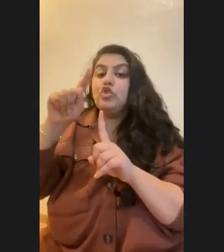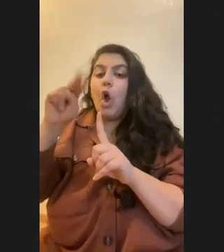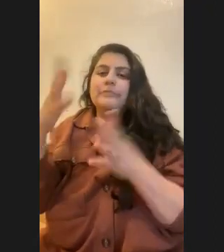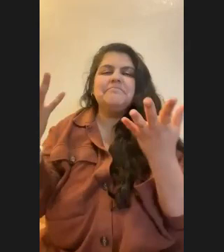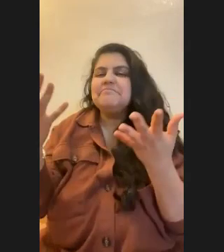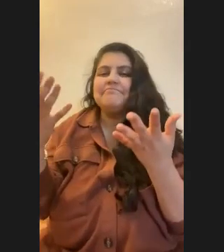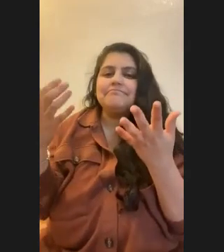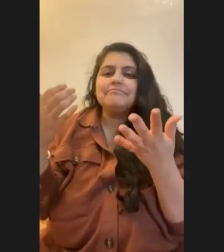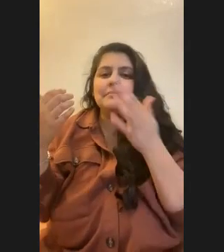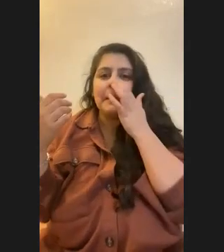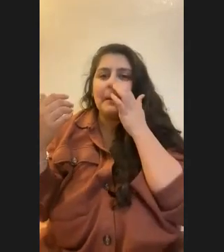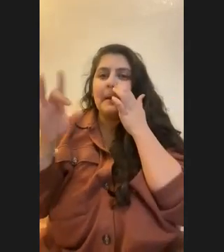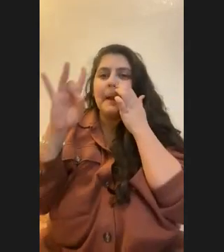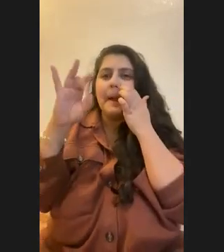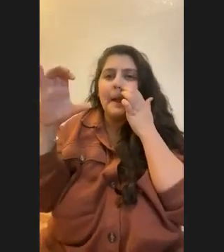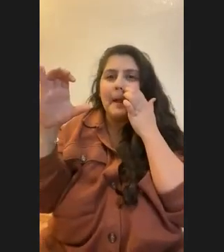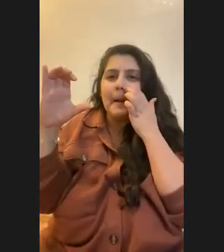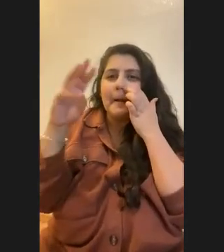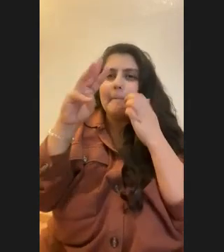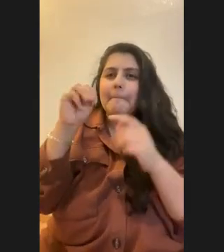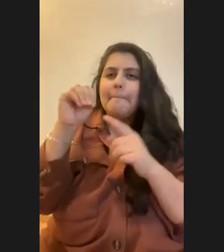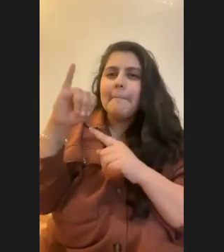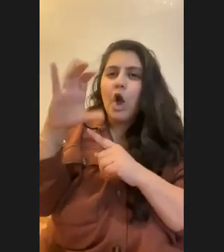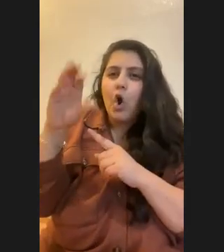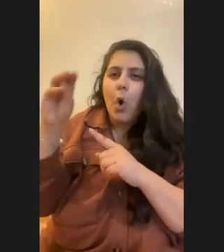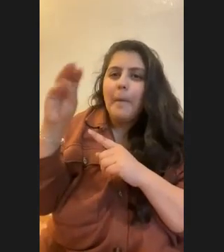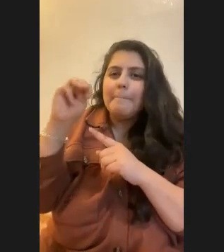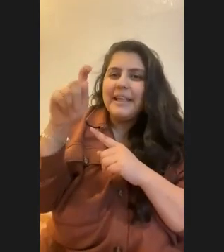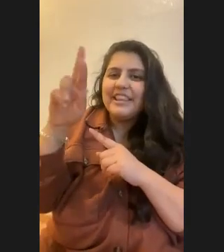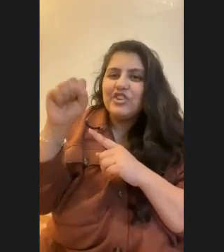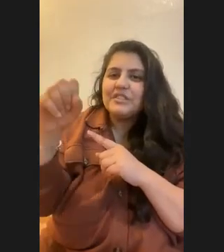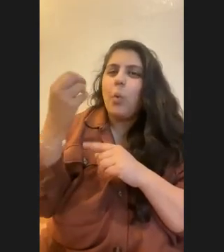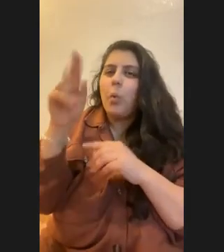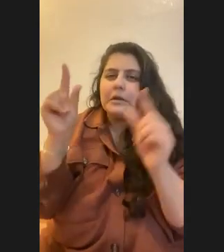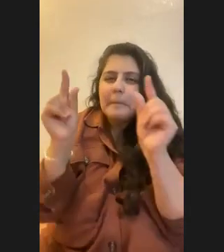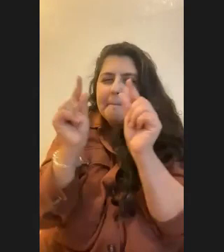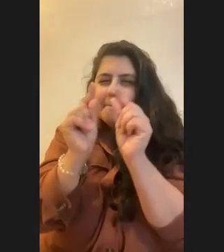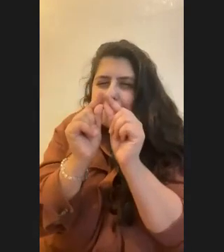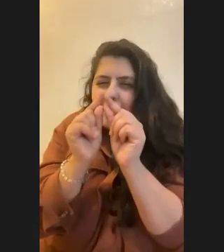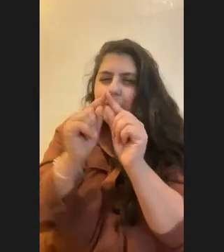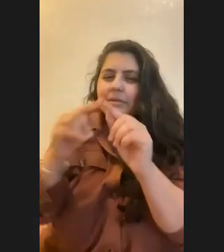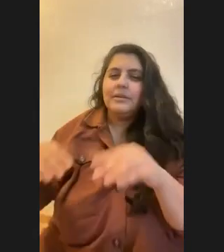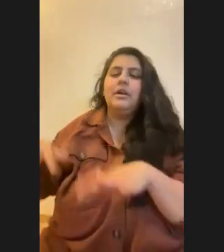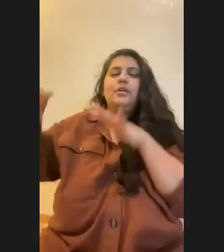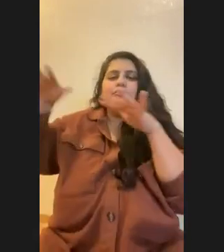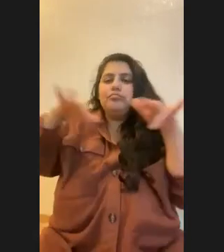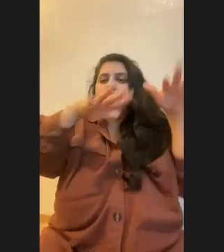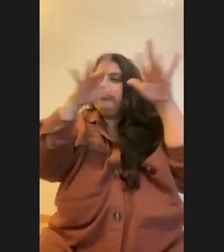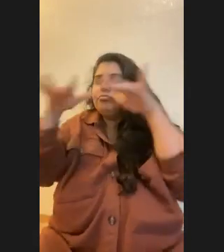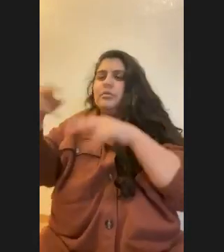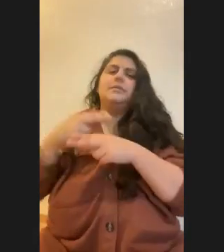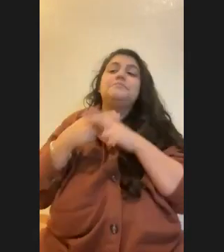800 micrometers and smaller. And they just float in the water column, things like copepods,